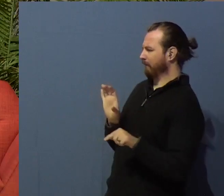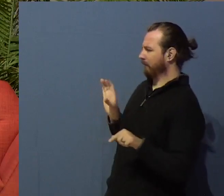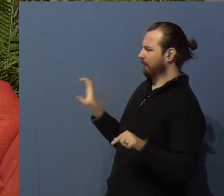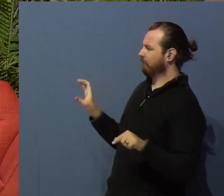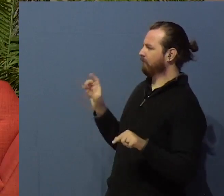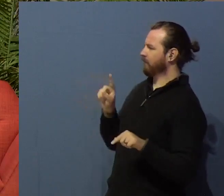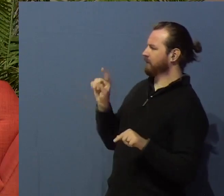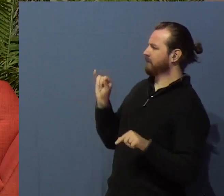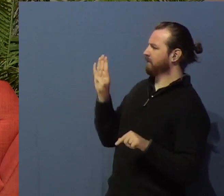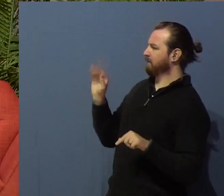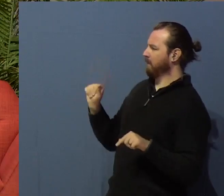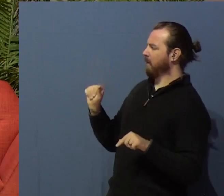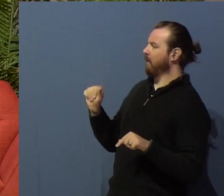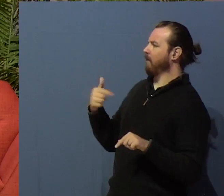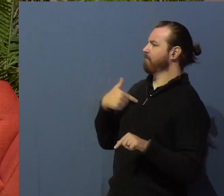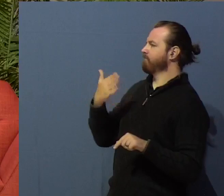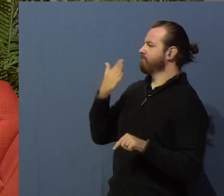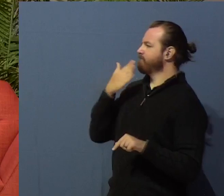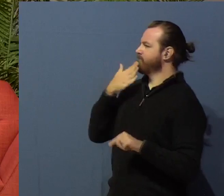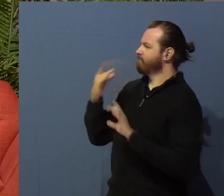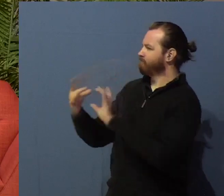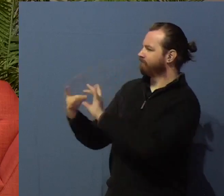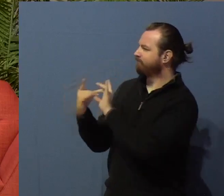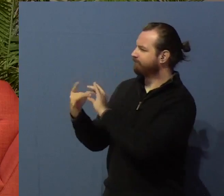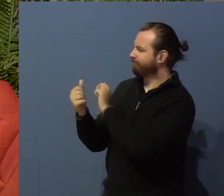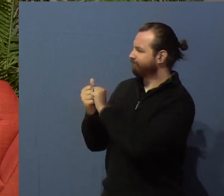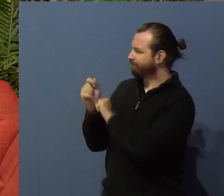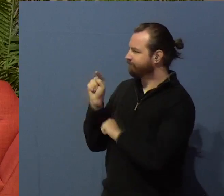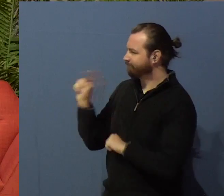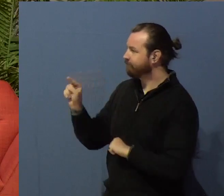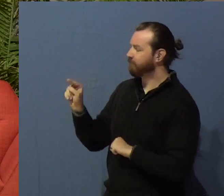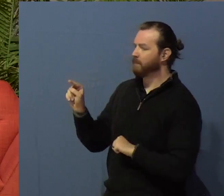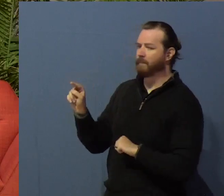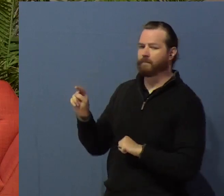Character. And what that says to me,